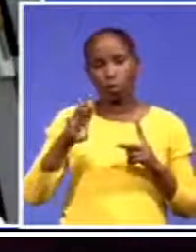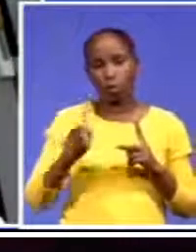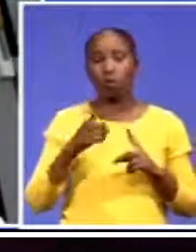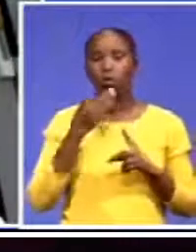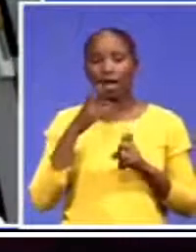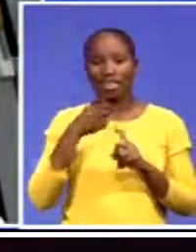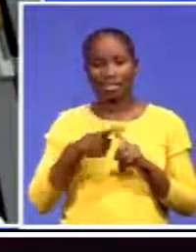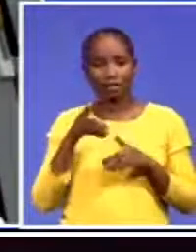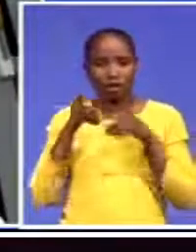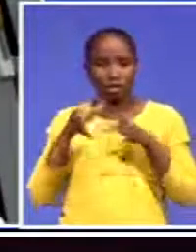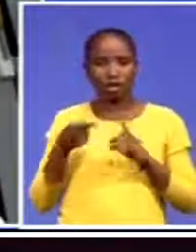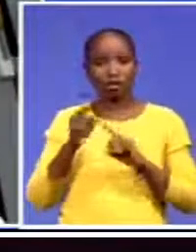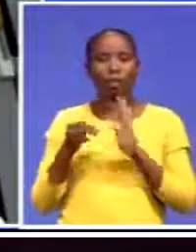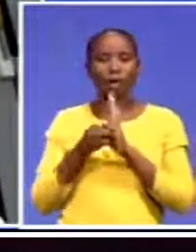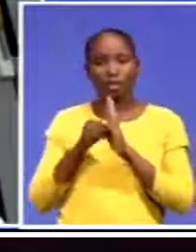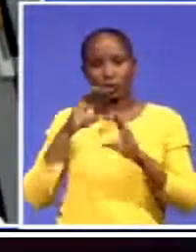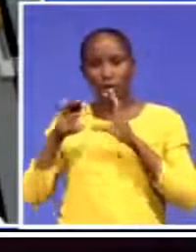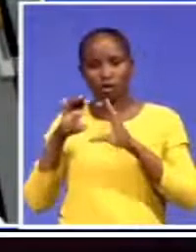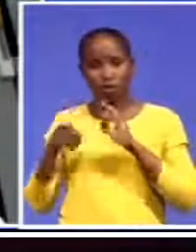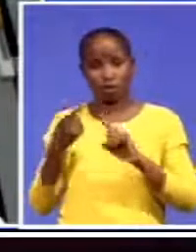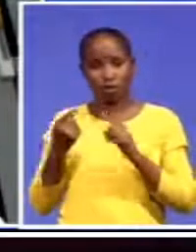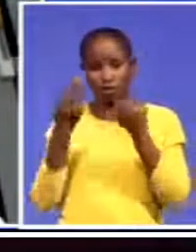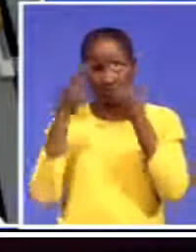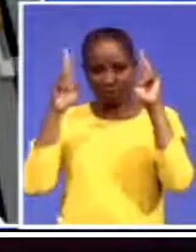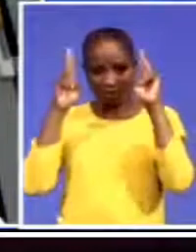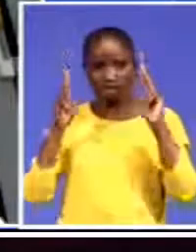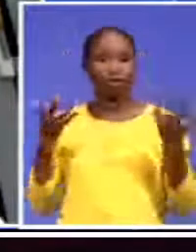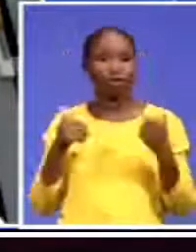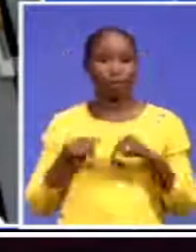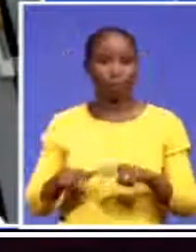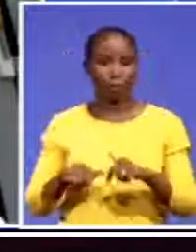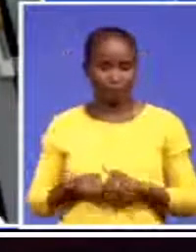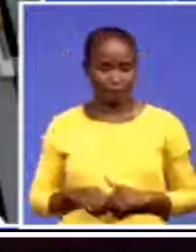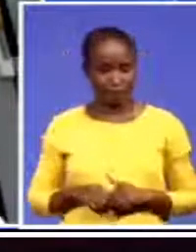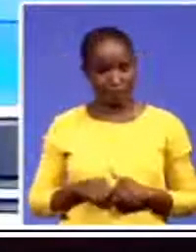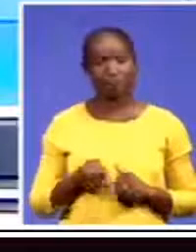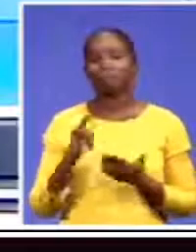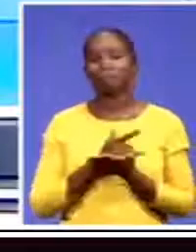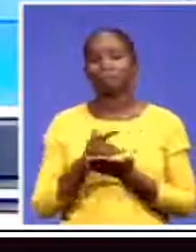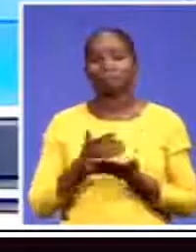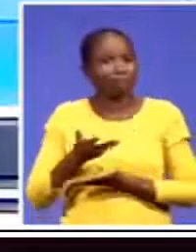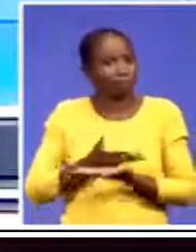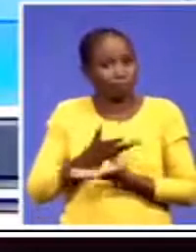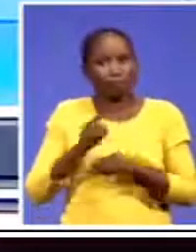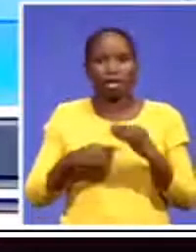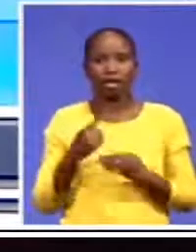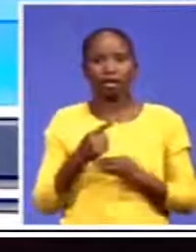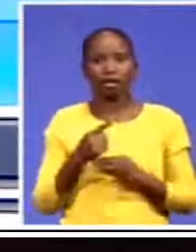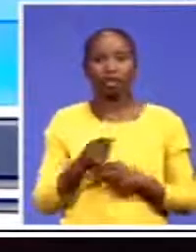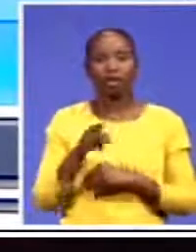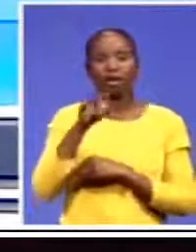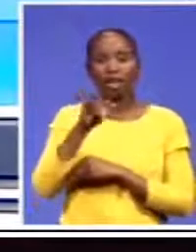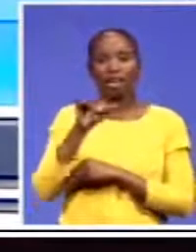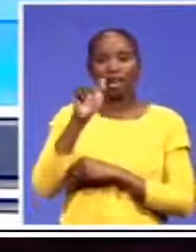communications at the University of Limpopo, having a conversation there about the intra-African trade fair that's currently